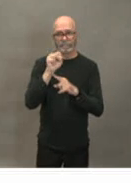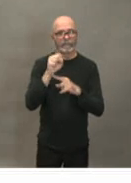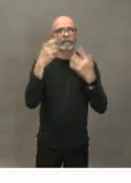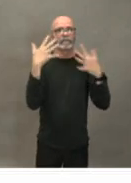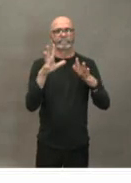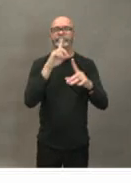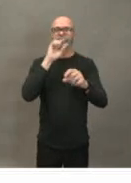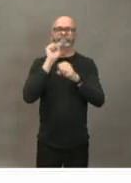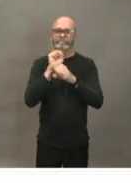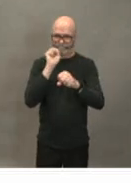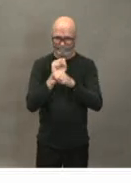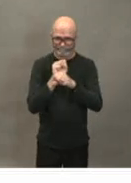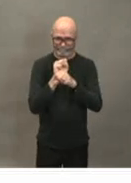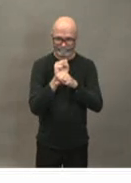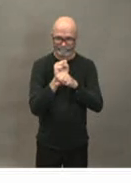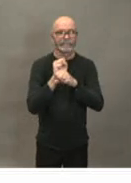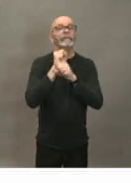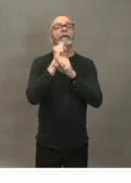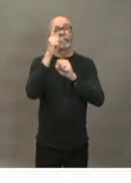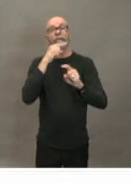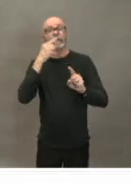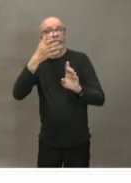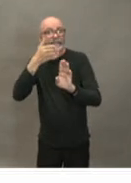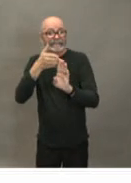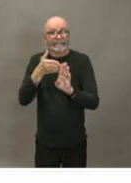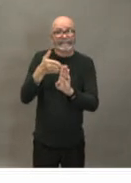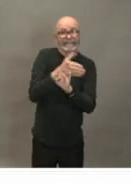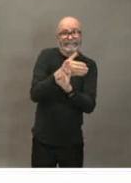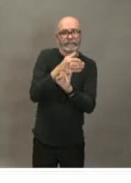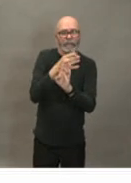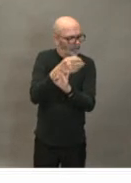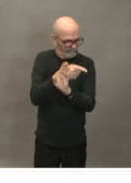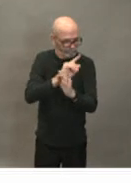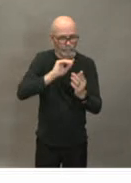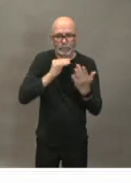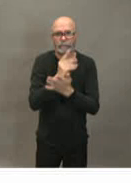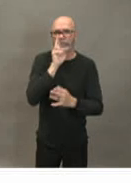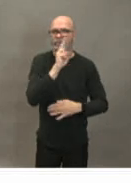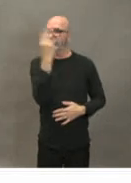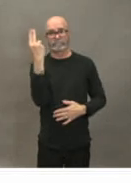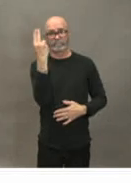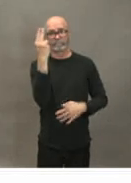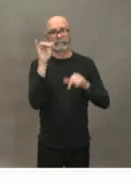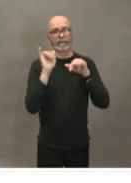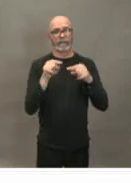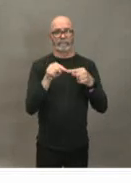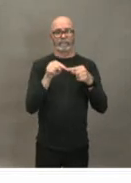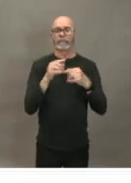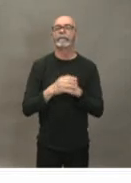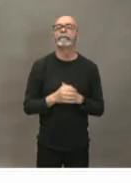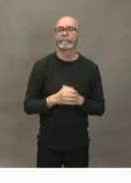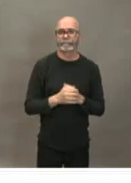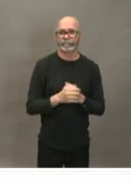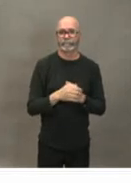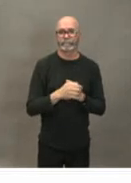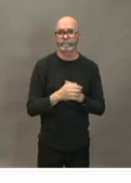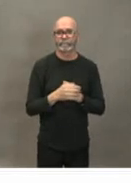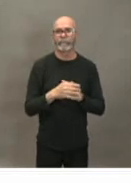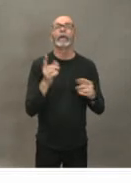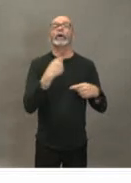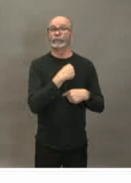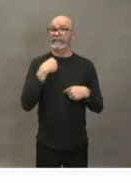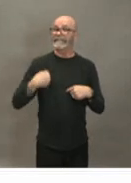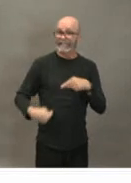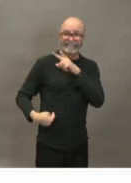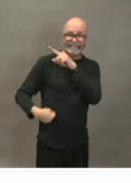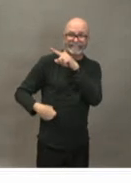coronavirus that hasn't been seen before in China and probably for the first six or eight weeks of that it was really an